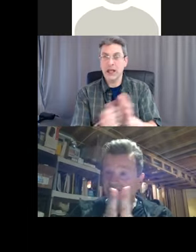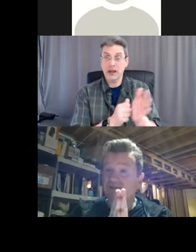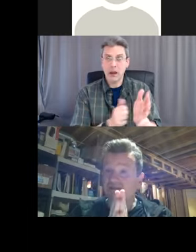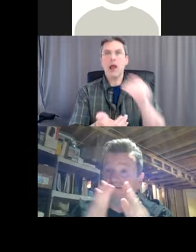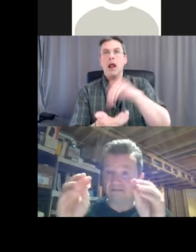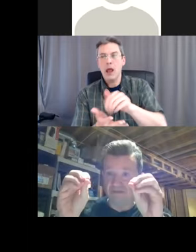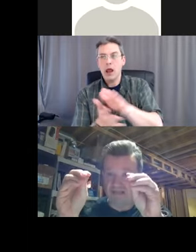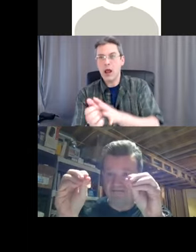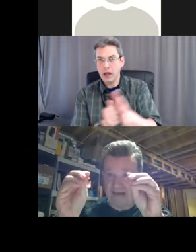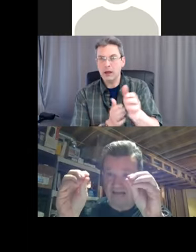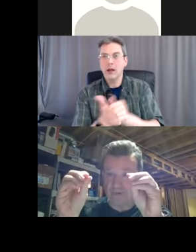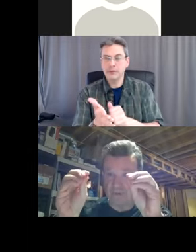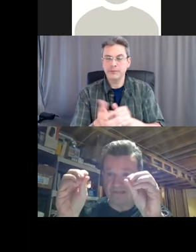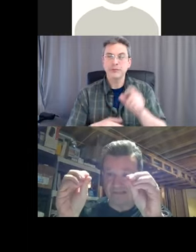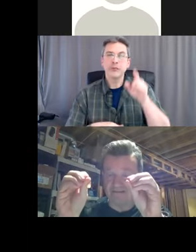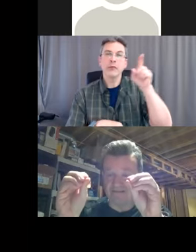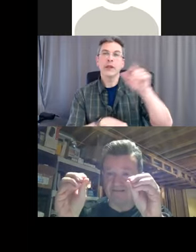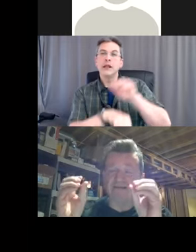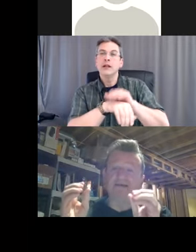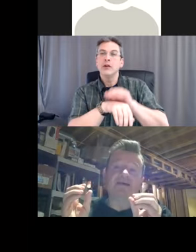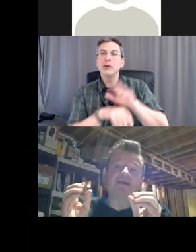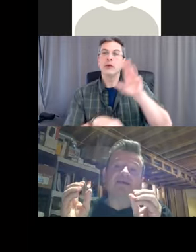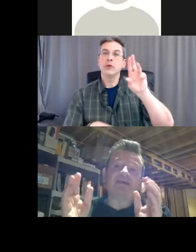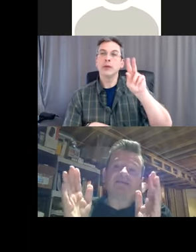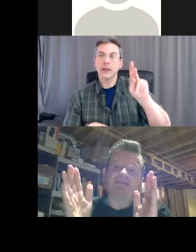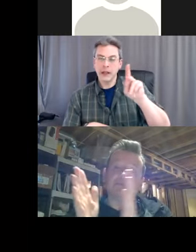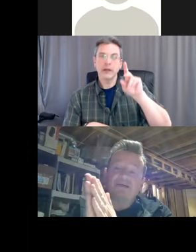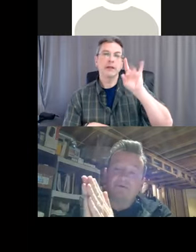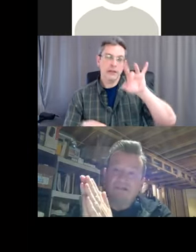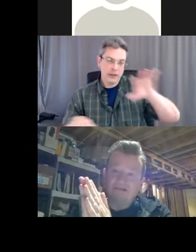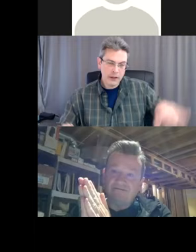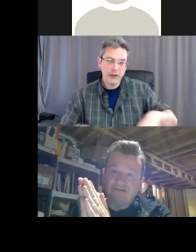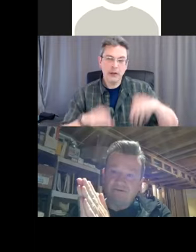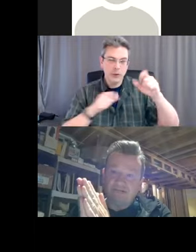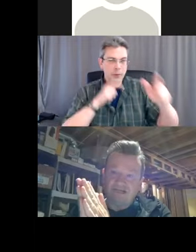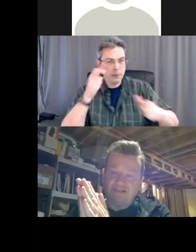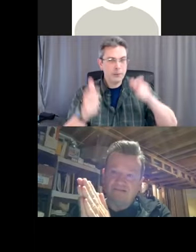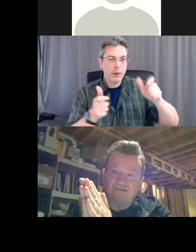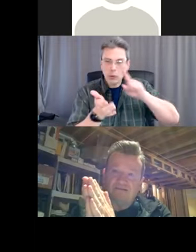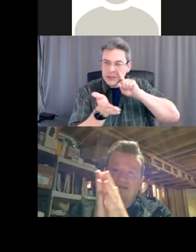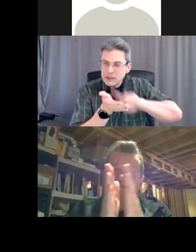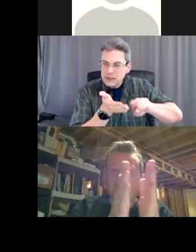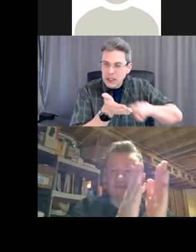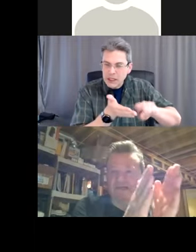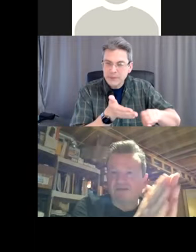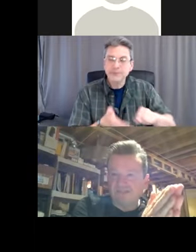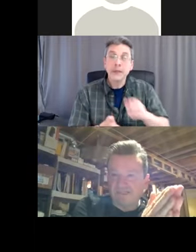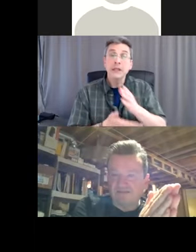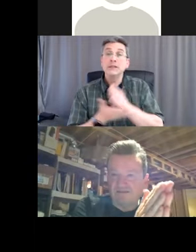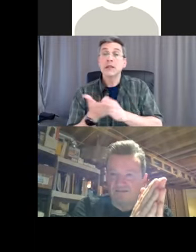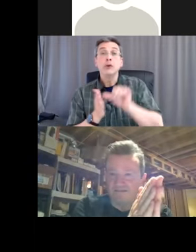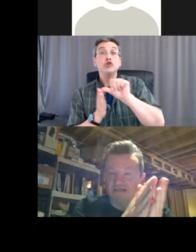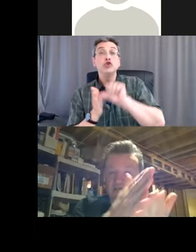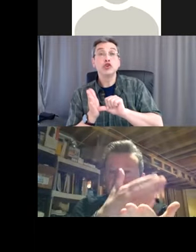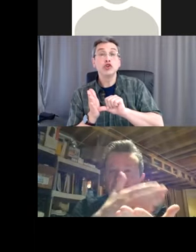And surgeons who need fine motor skills, some double gloved for protection and others